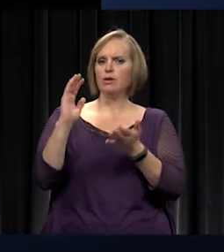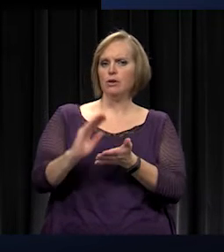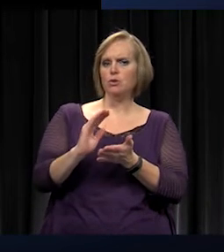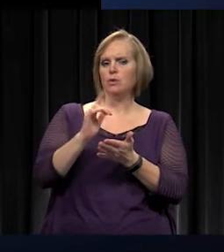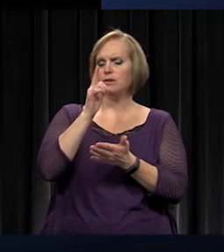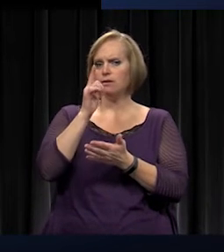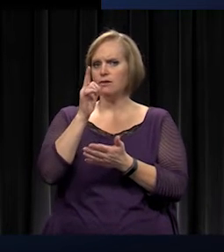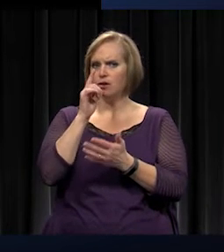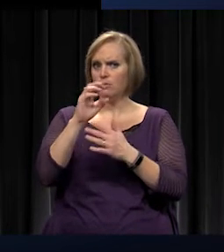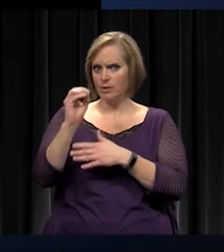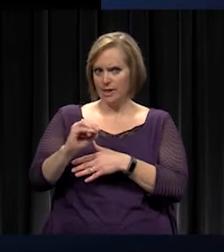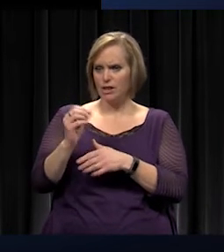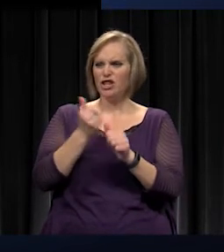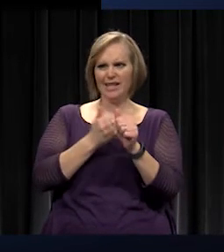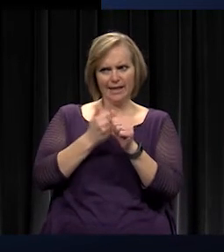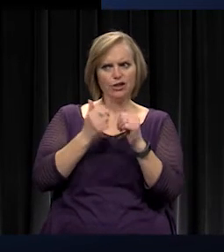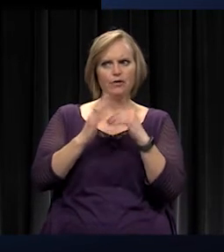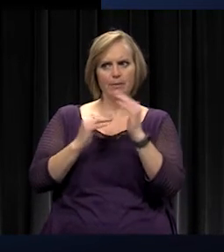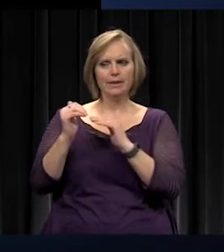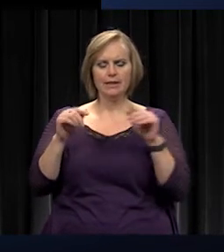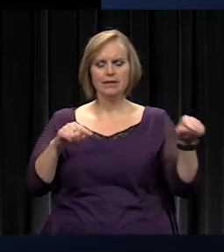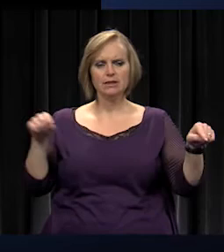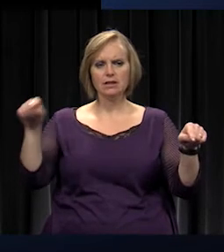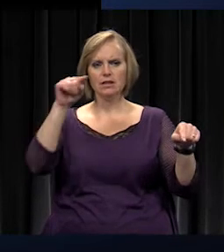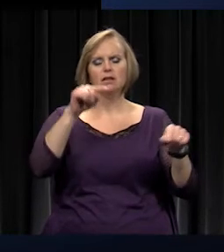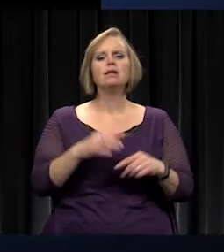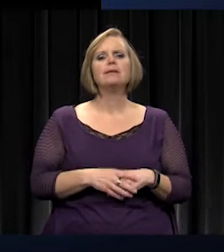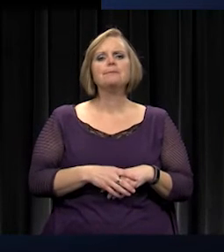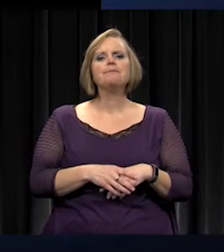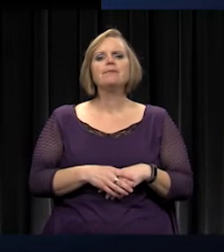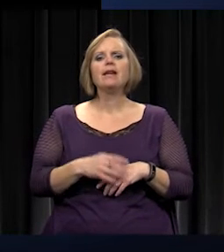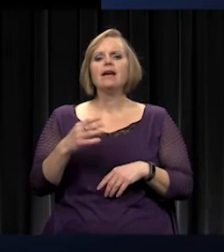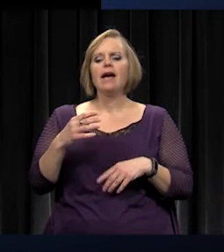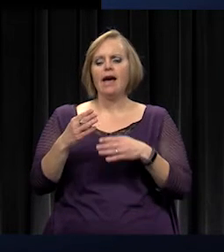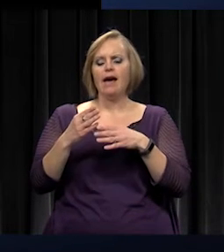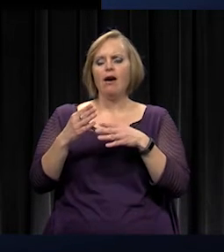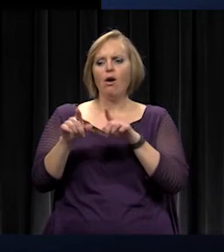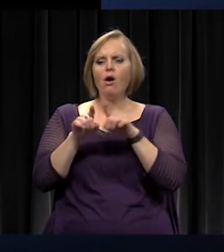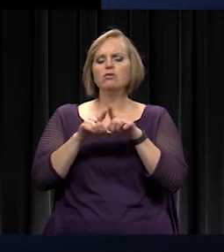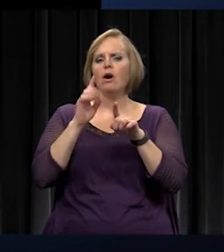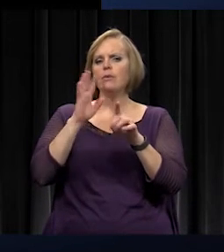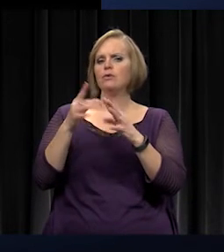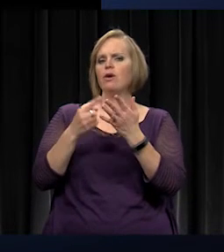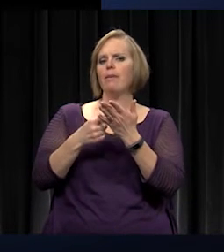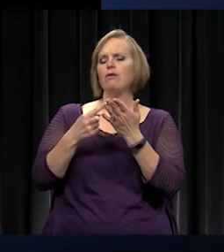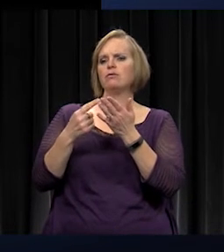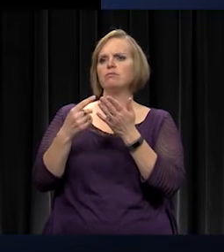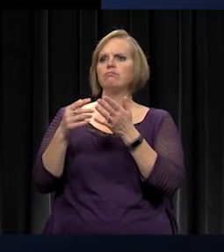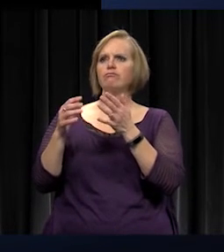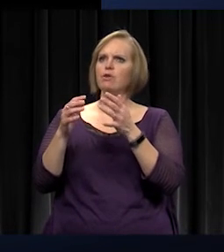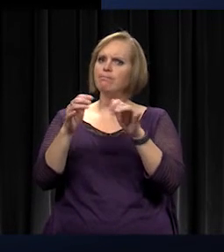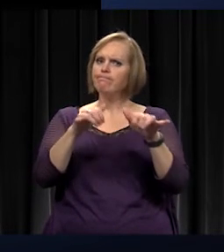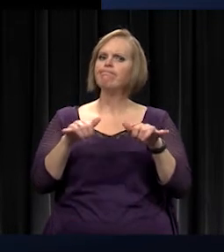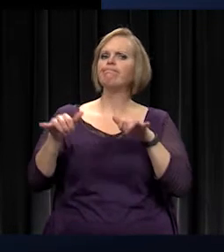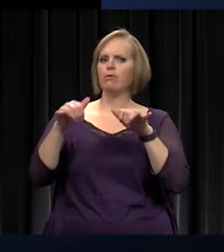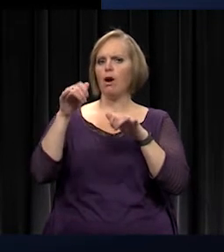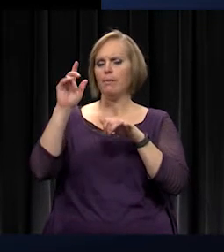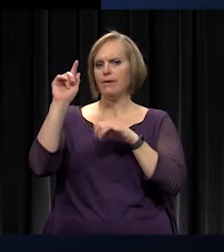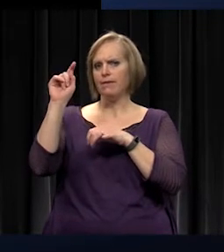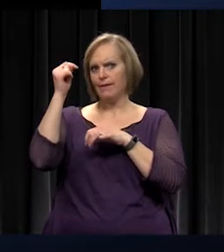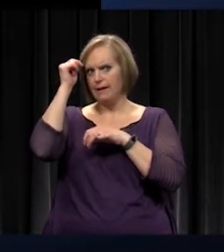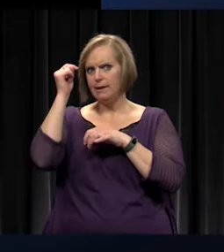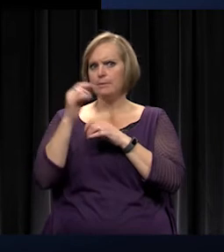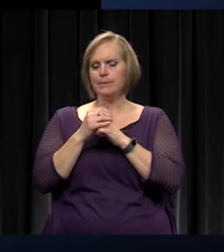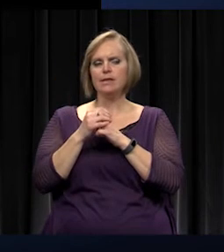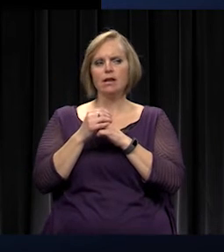our buildings. And that was very important. And I'll talk in the end here about some common themes that the input told us. So, again, folks are peaking.